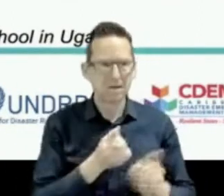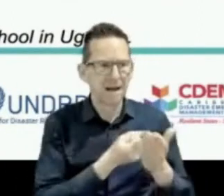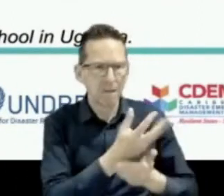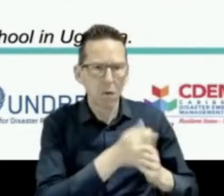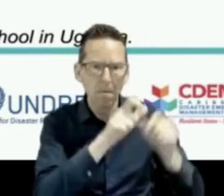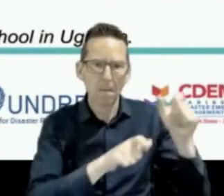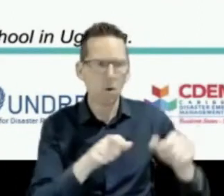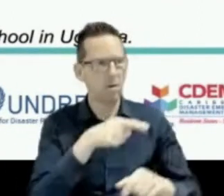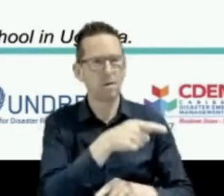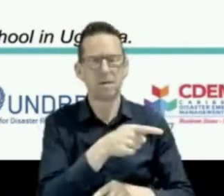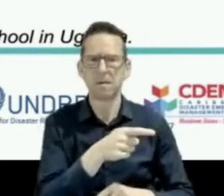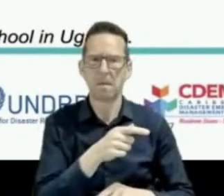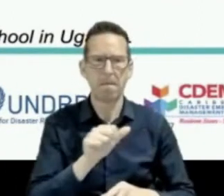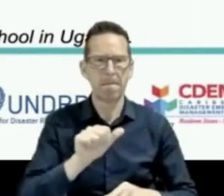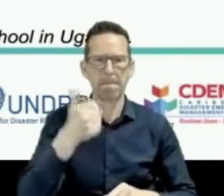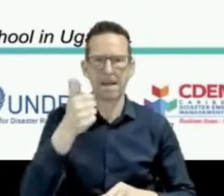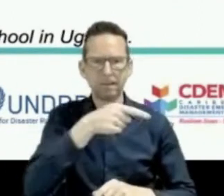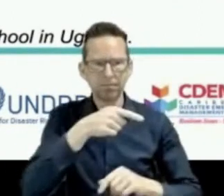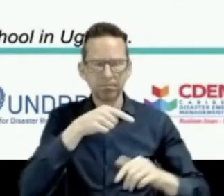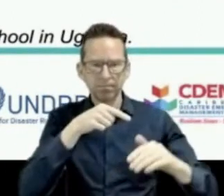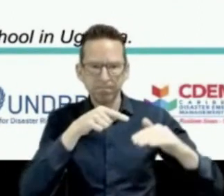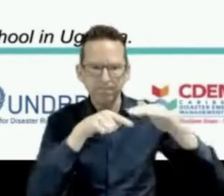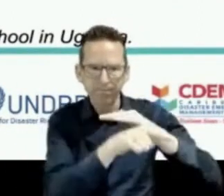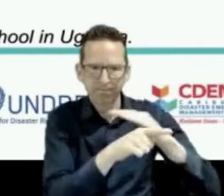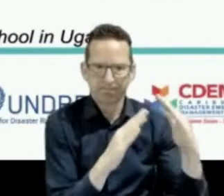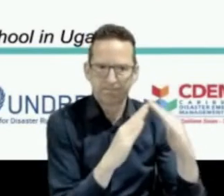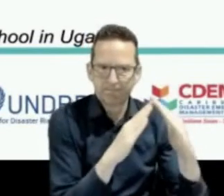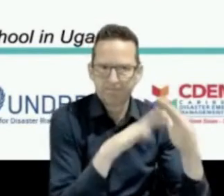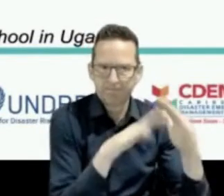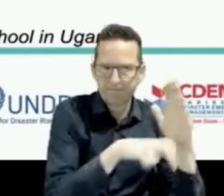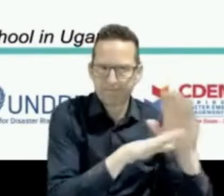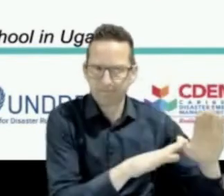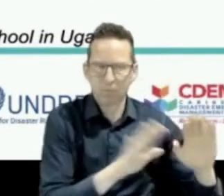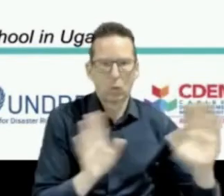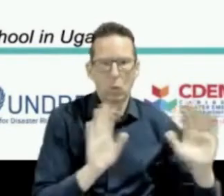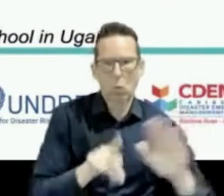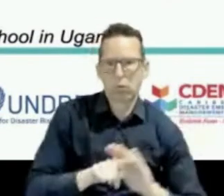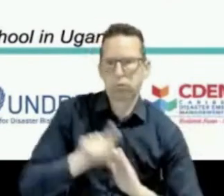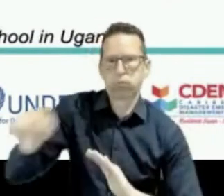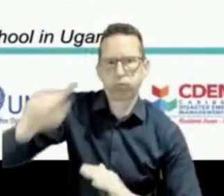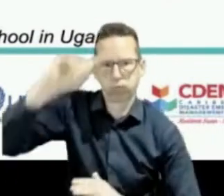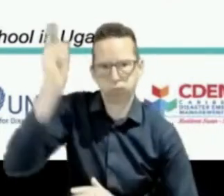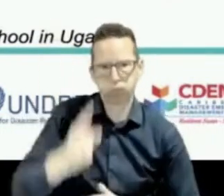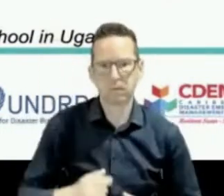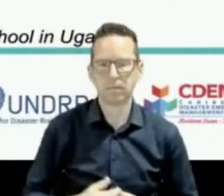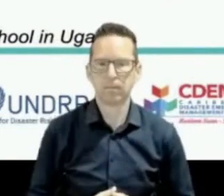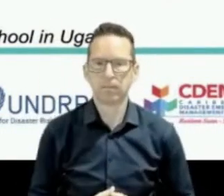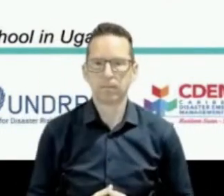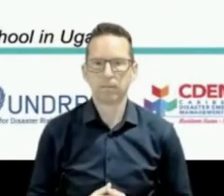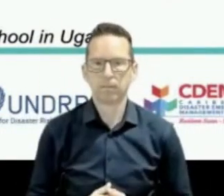heightened. that for the Spanish speaking Americas. Because in the US, Latinos are most exposed because of the kinds of jobs that